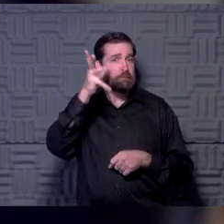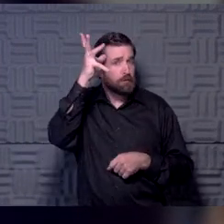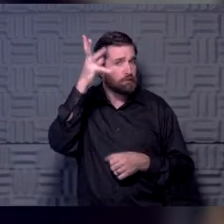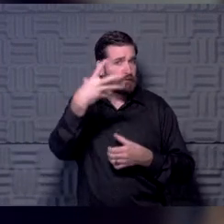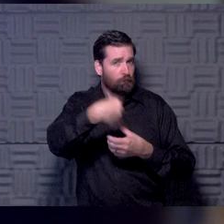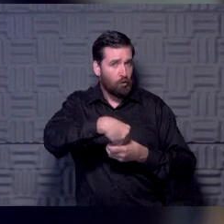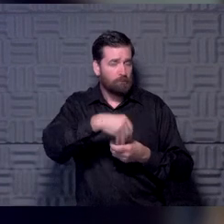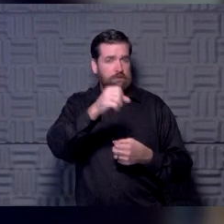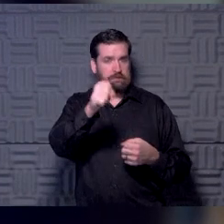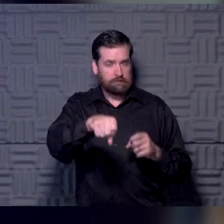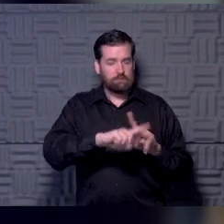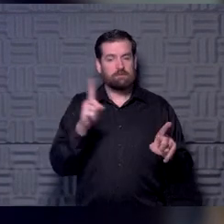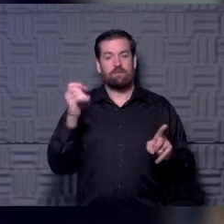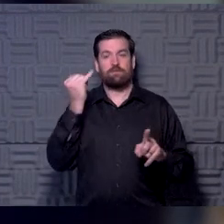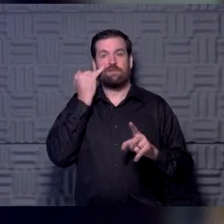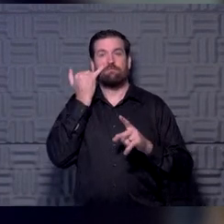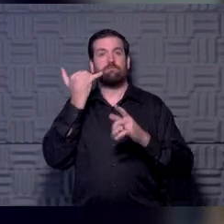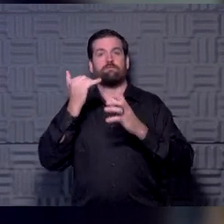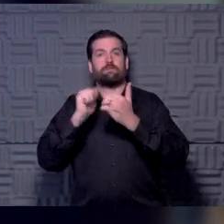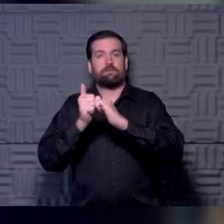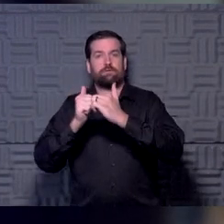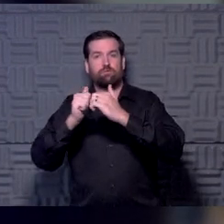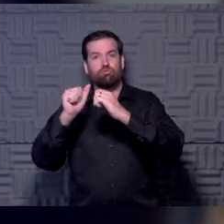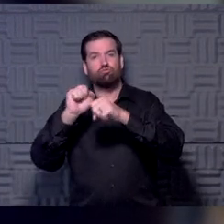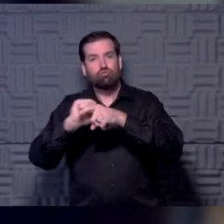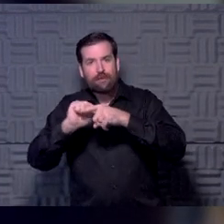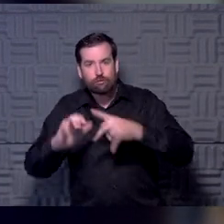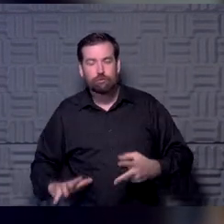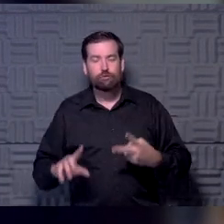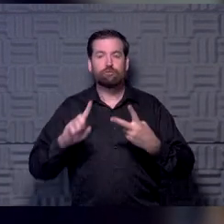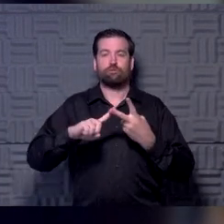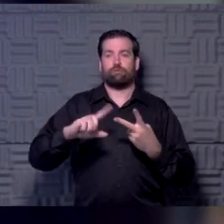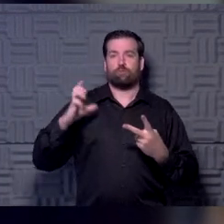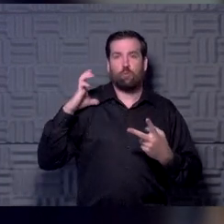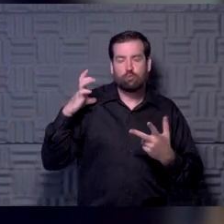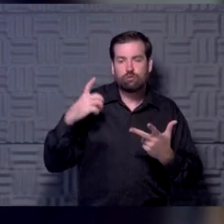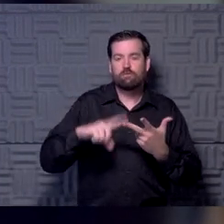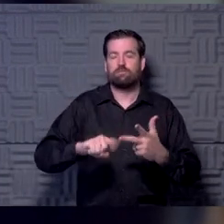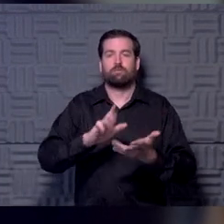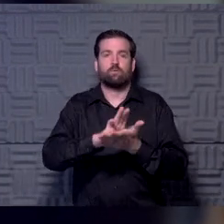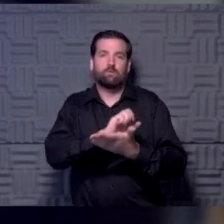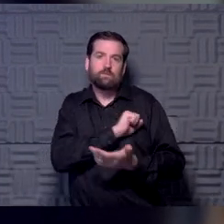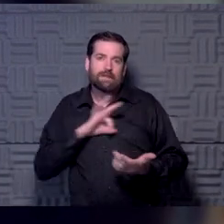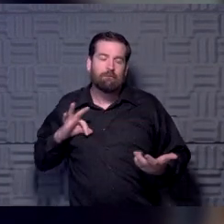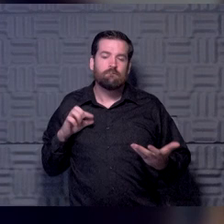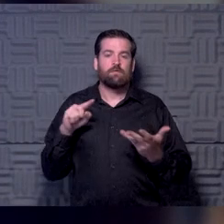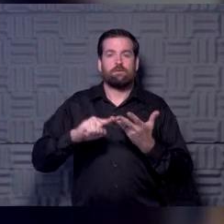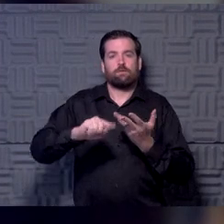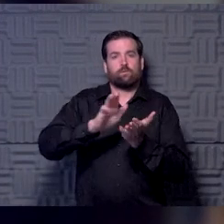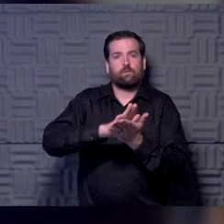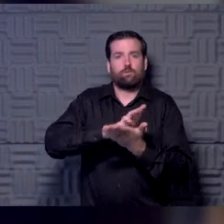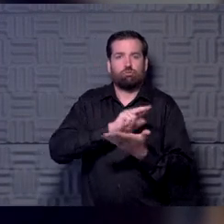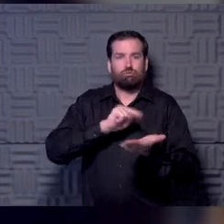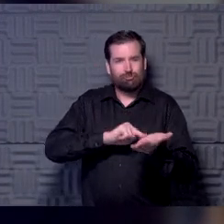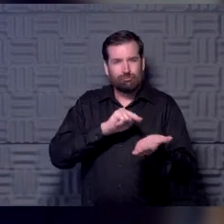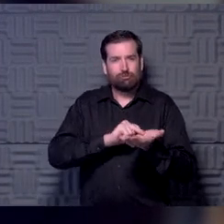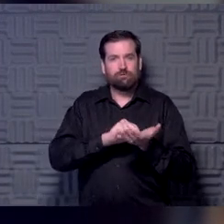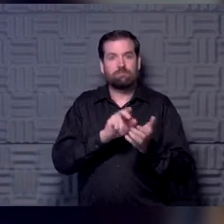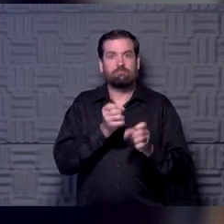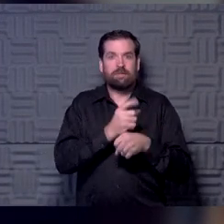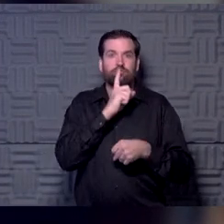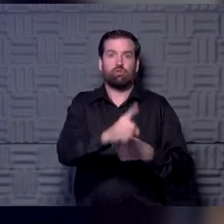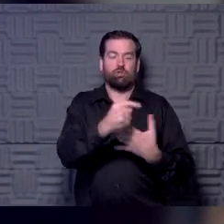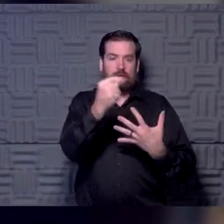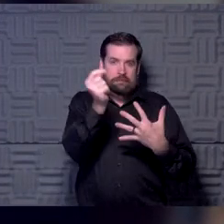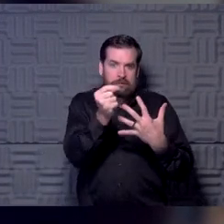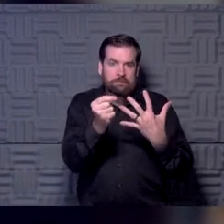in that, that if they have an athletic trainer or the coaches, the staff at school, the school nurse, making sure there's a